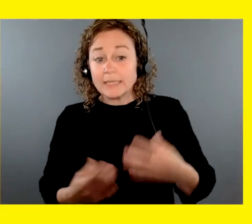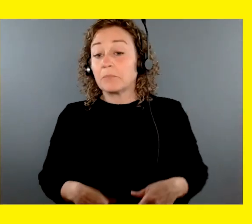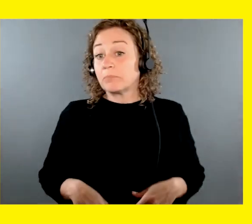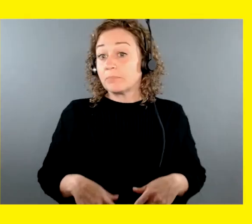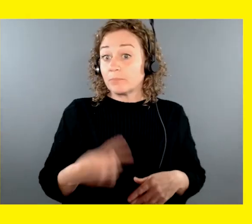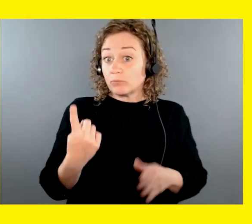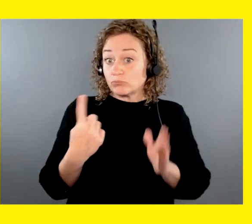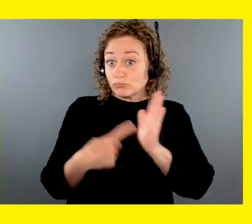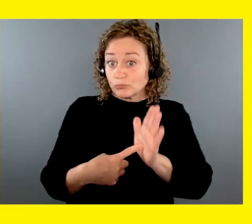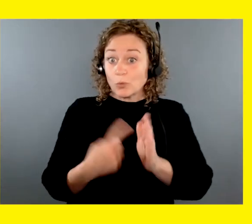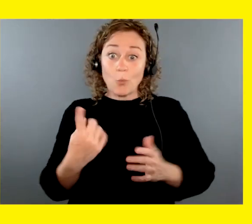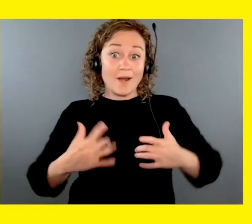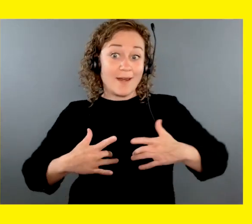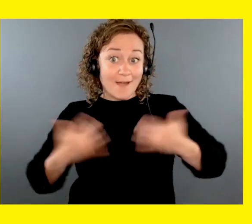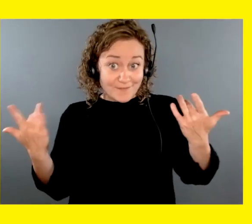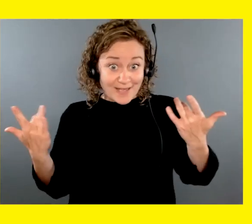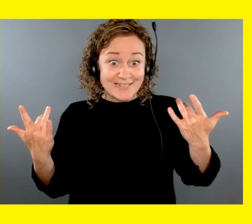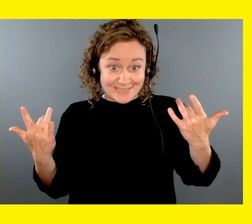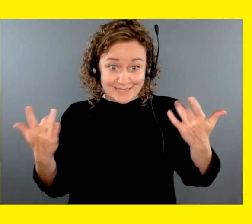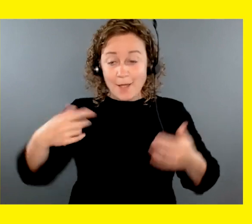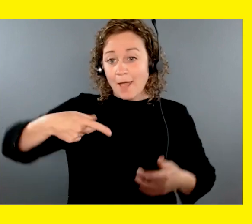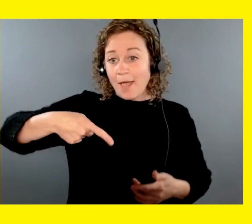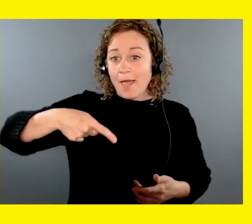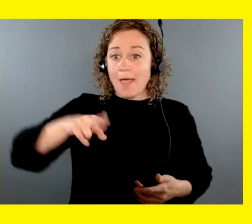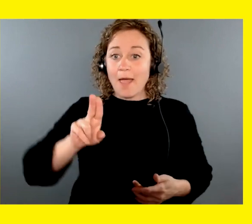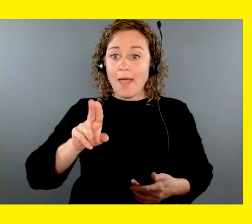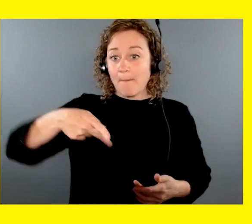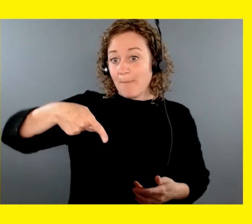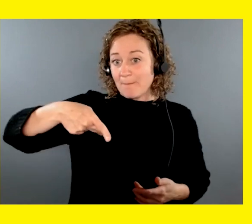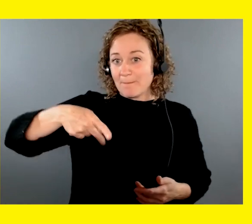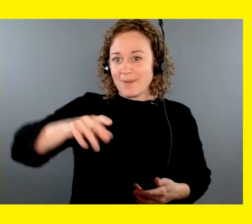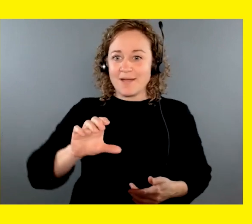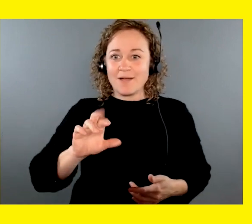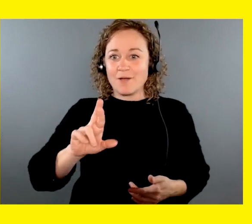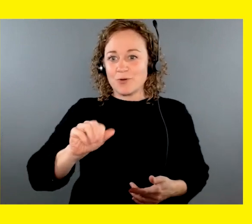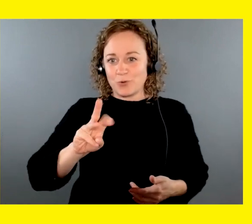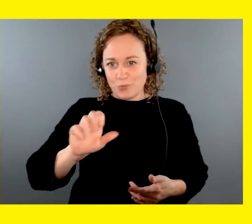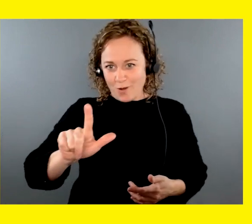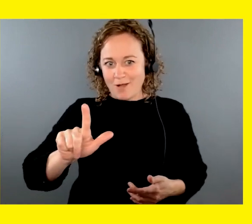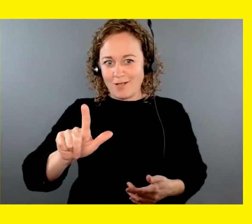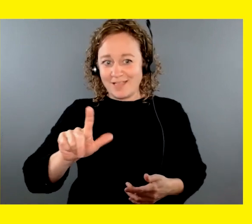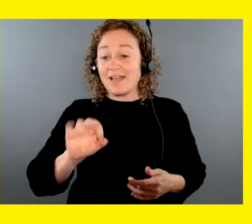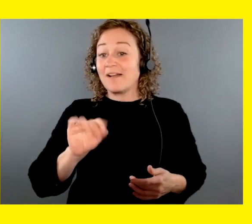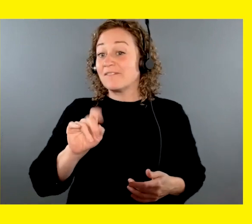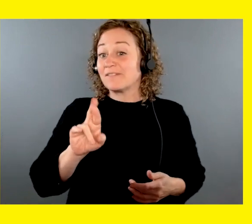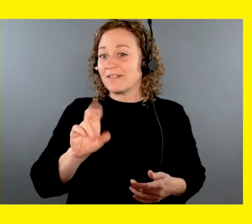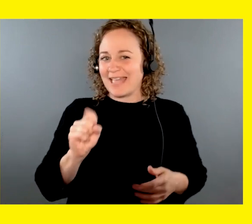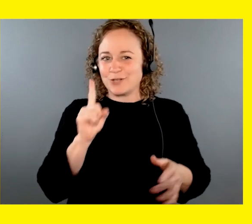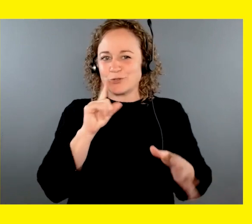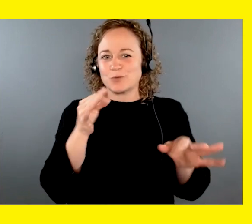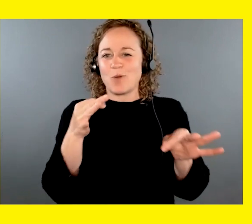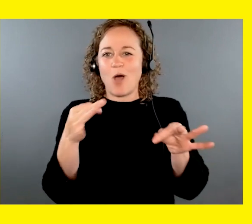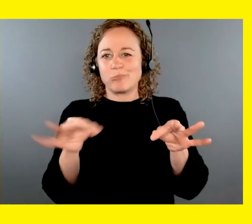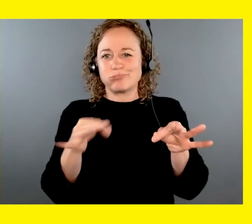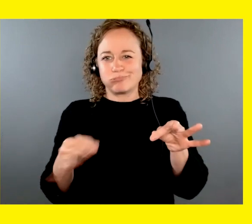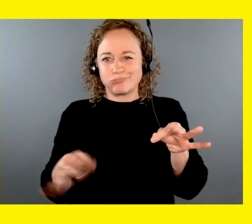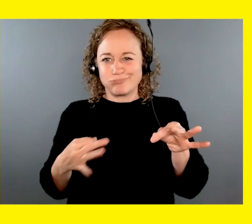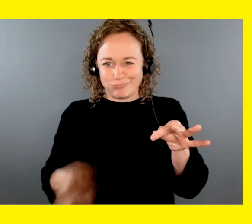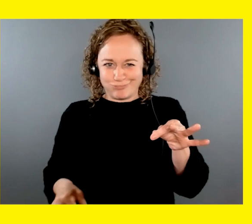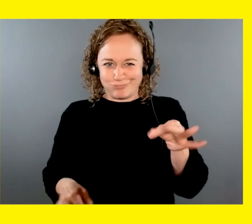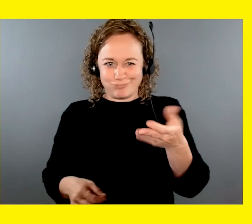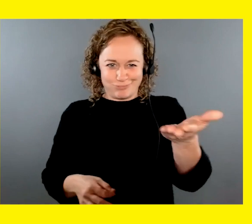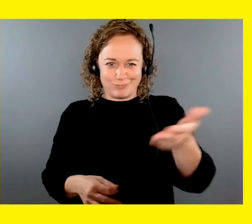events is our CNIB Pup Crawl. This year's race director, Flanders, is here to tell us more. An animation of a talking dog.